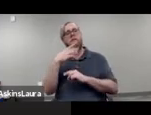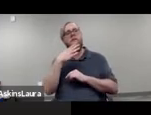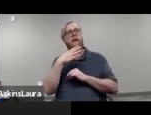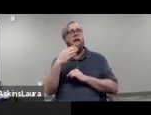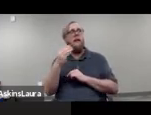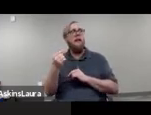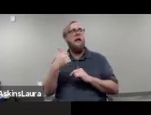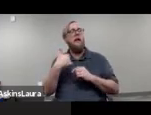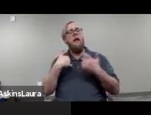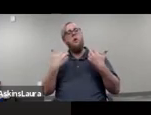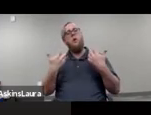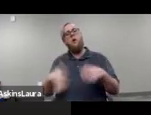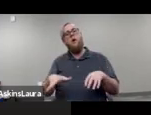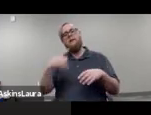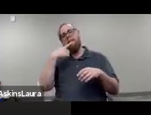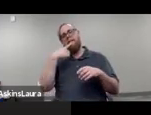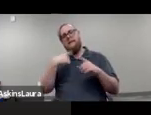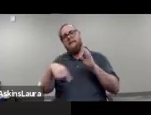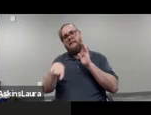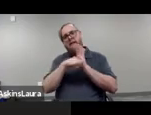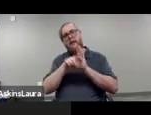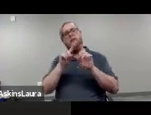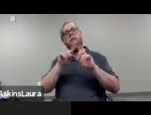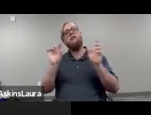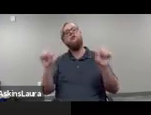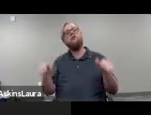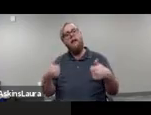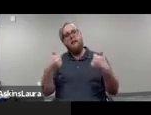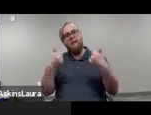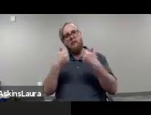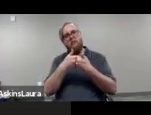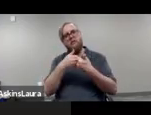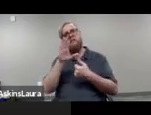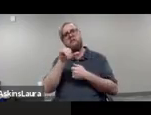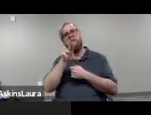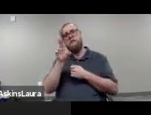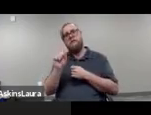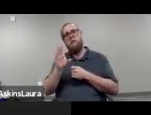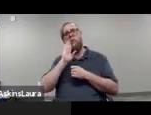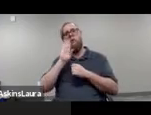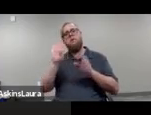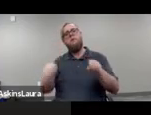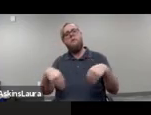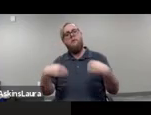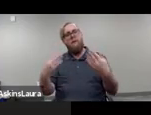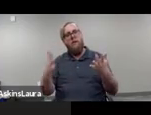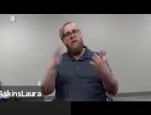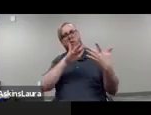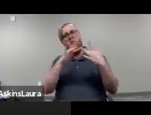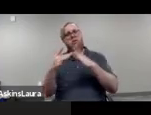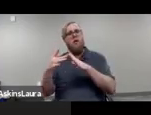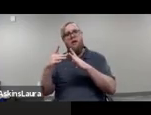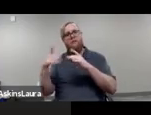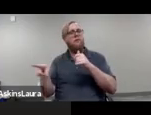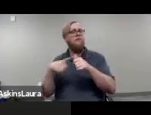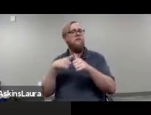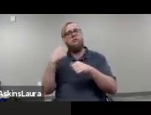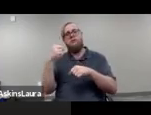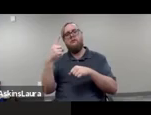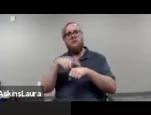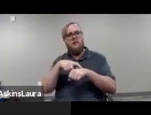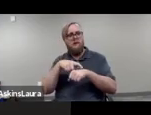I don't want to say negative, but maybe challenges in the fact that the census is going to be offered online for the first time in 2020.